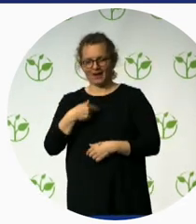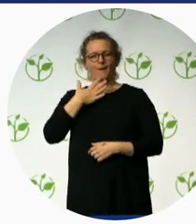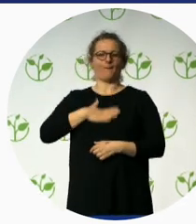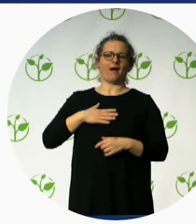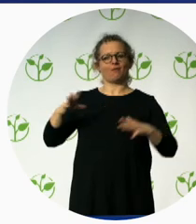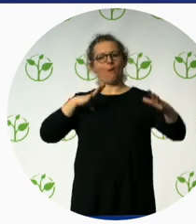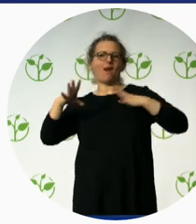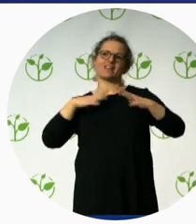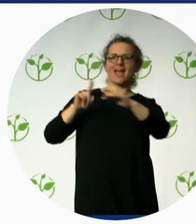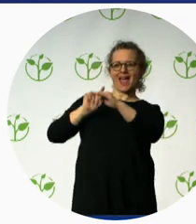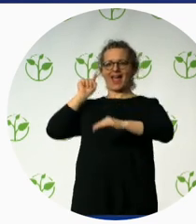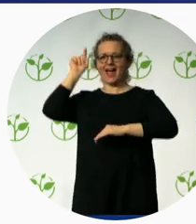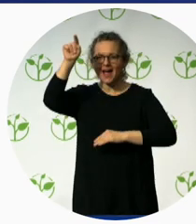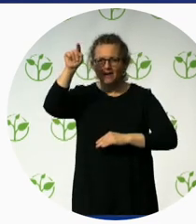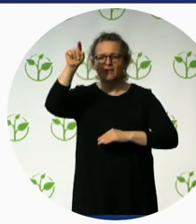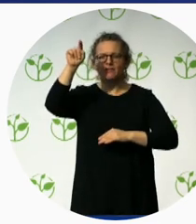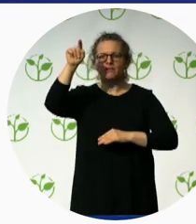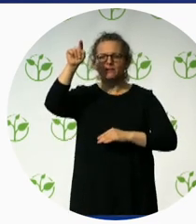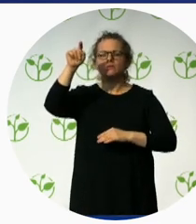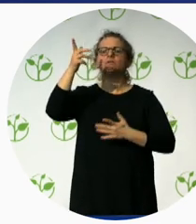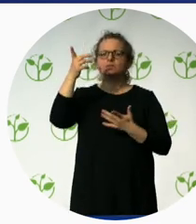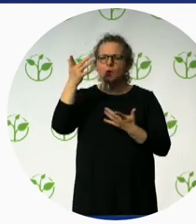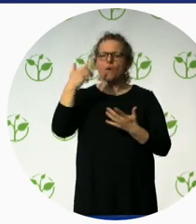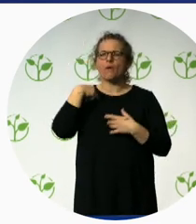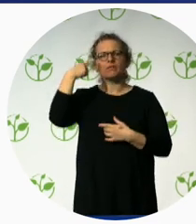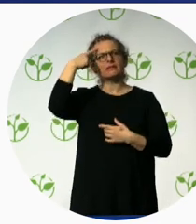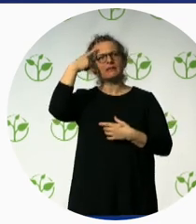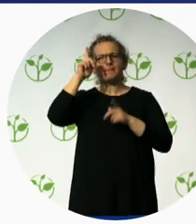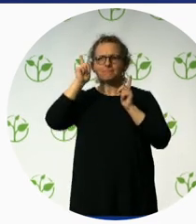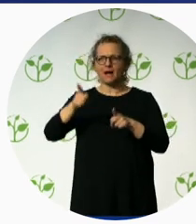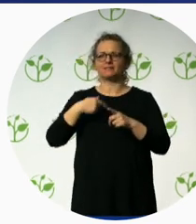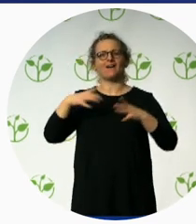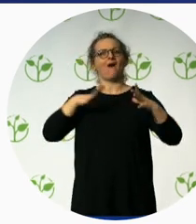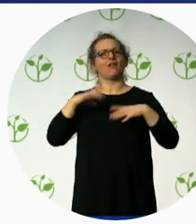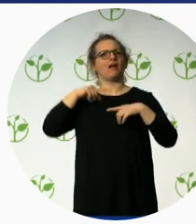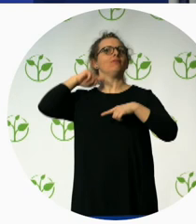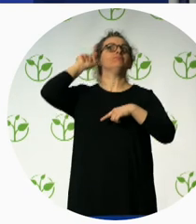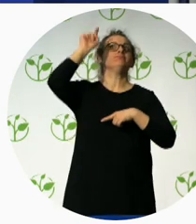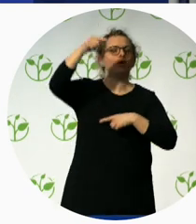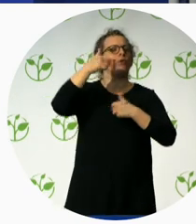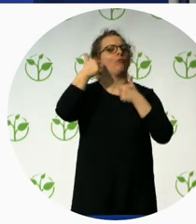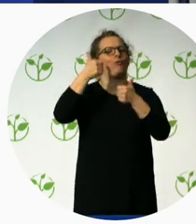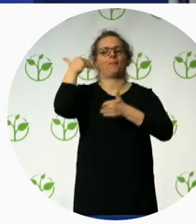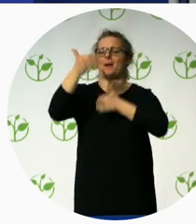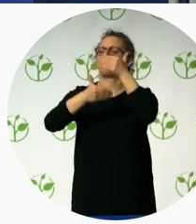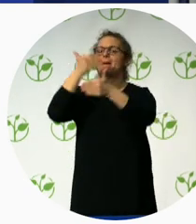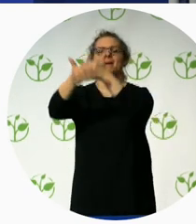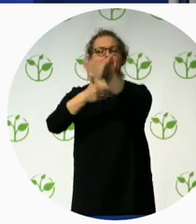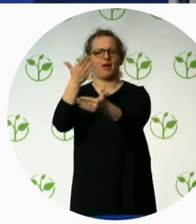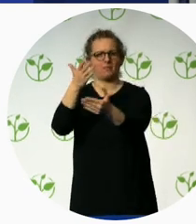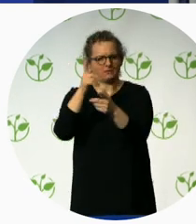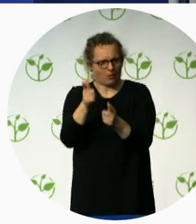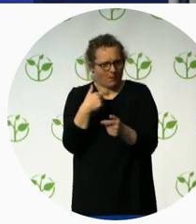dream one, not the catastrophic one. Thank you. Fine. Thank you very much for those words. Very important to us.